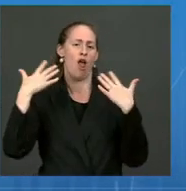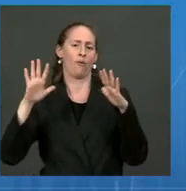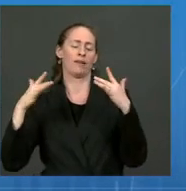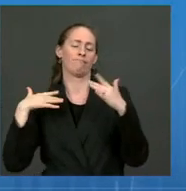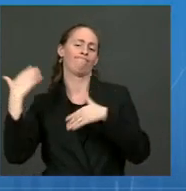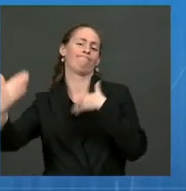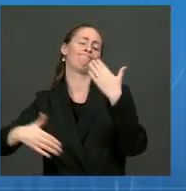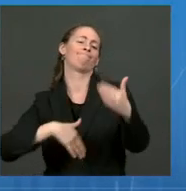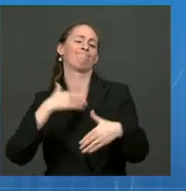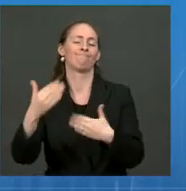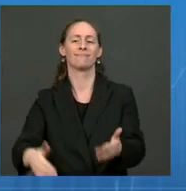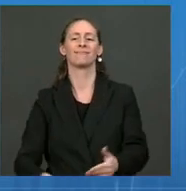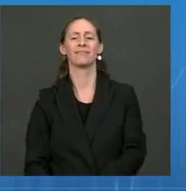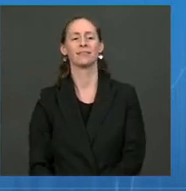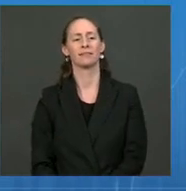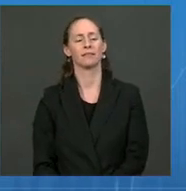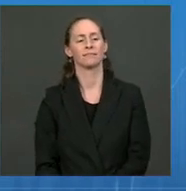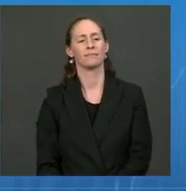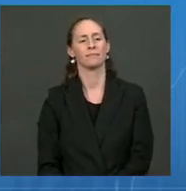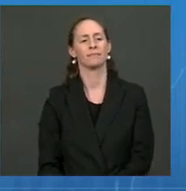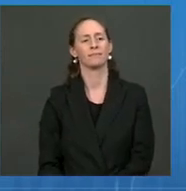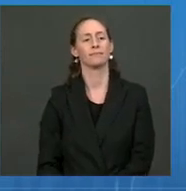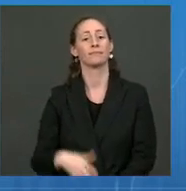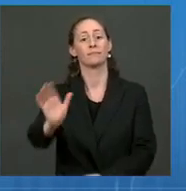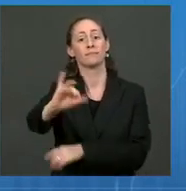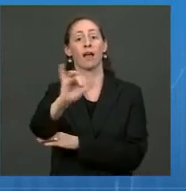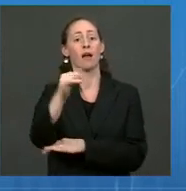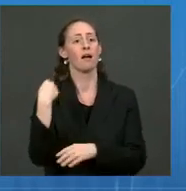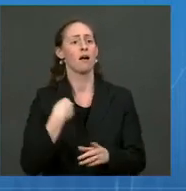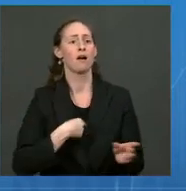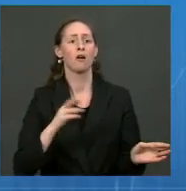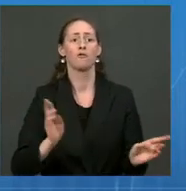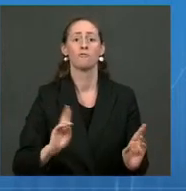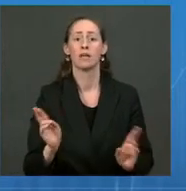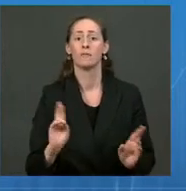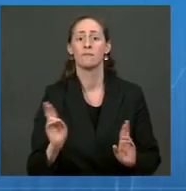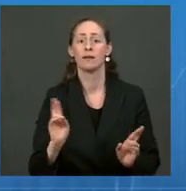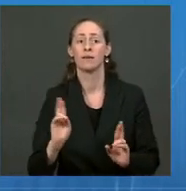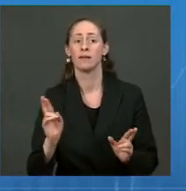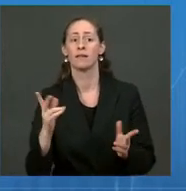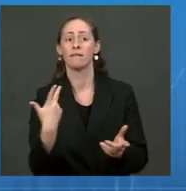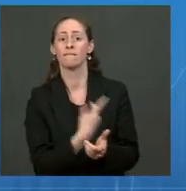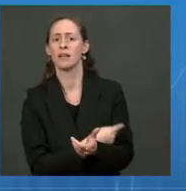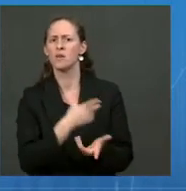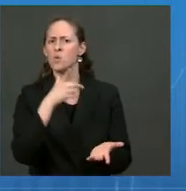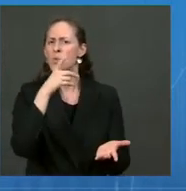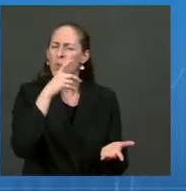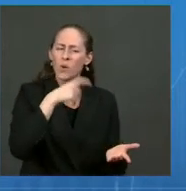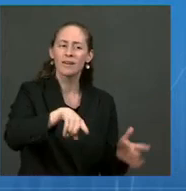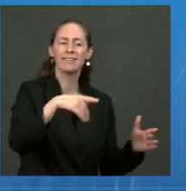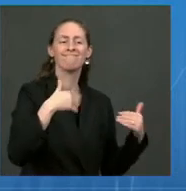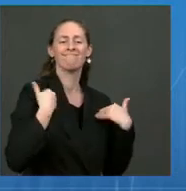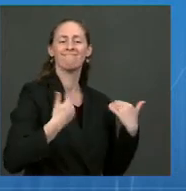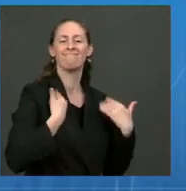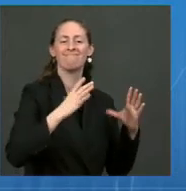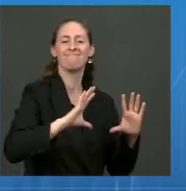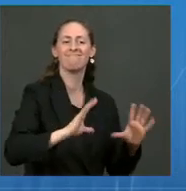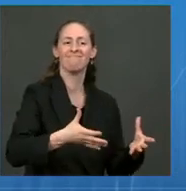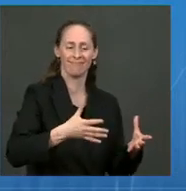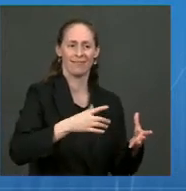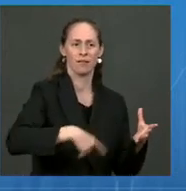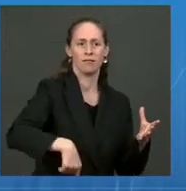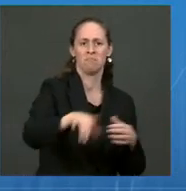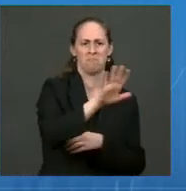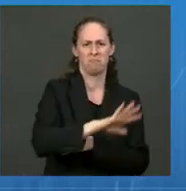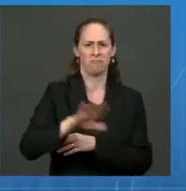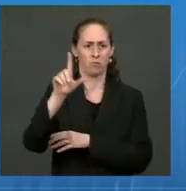We are also planning for the rollout of vaccinations for kids. 28 million young Americans would